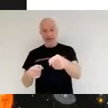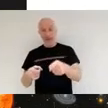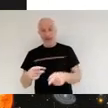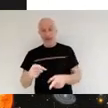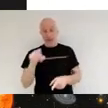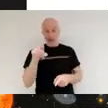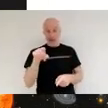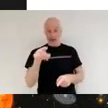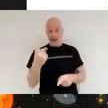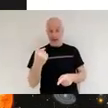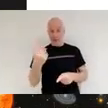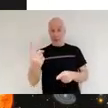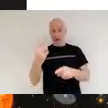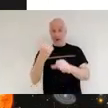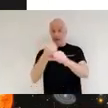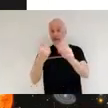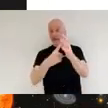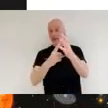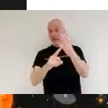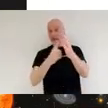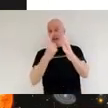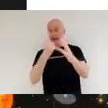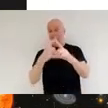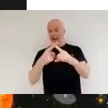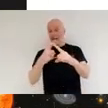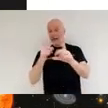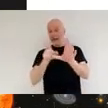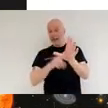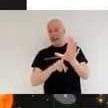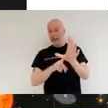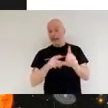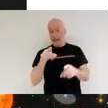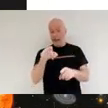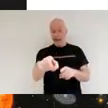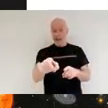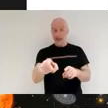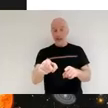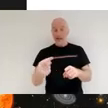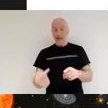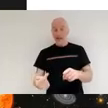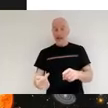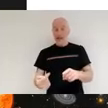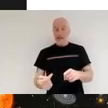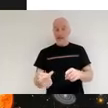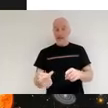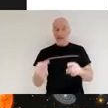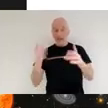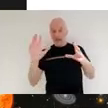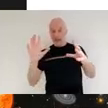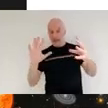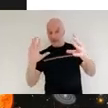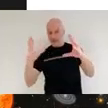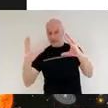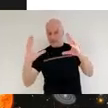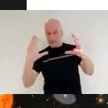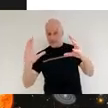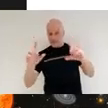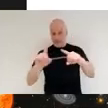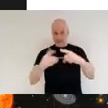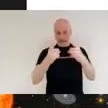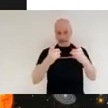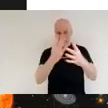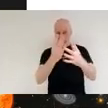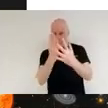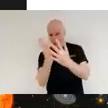but we're seeing one galaxy as it was being reflected and focused back in different parts of the